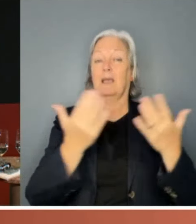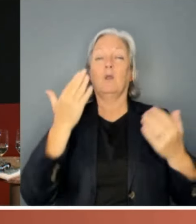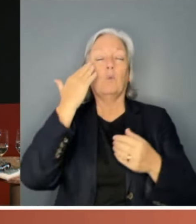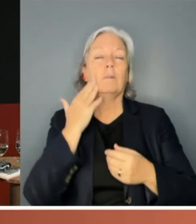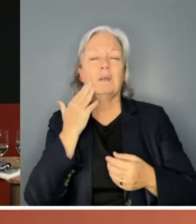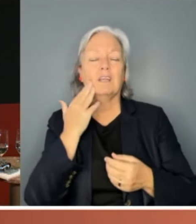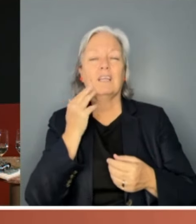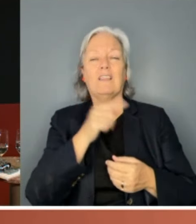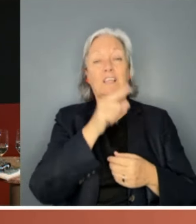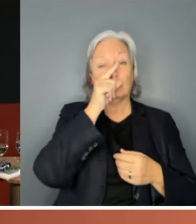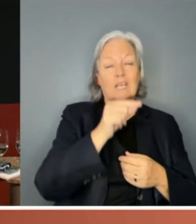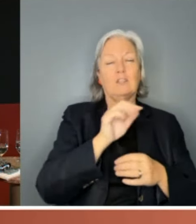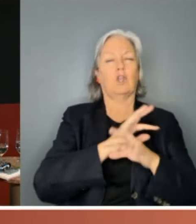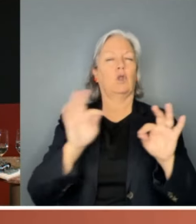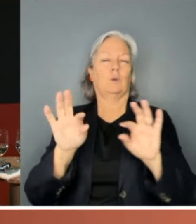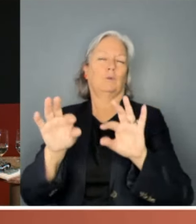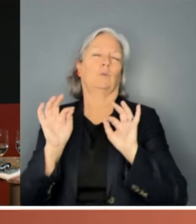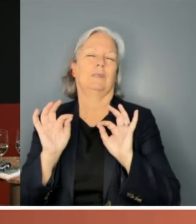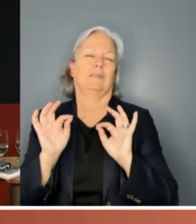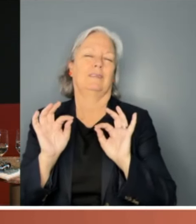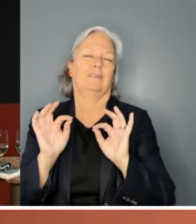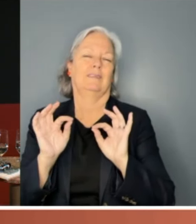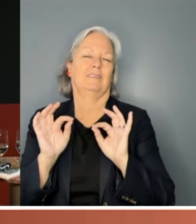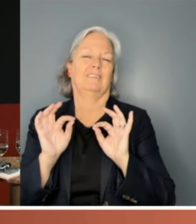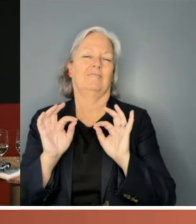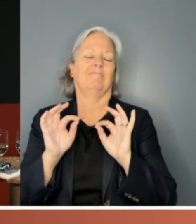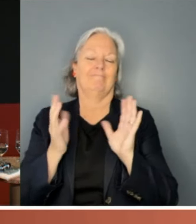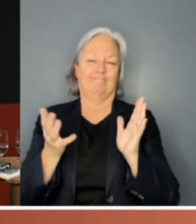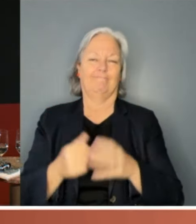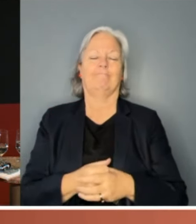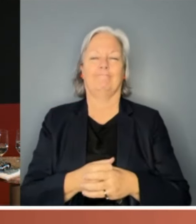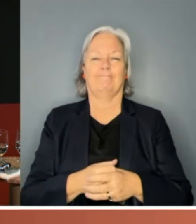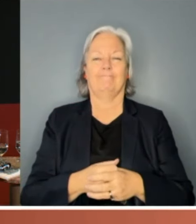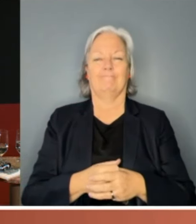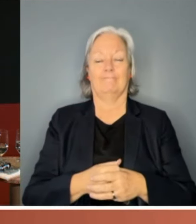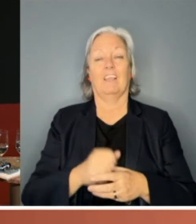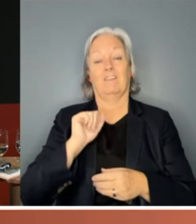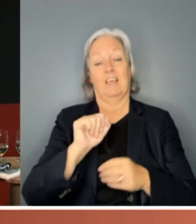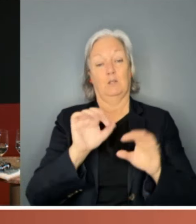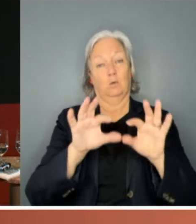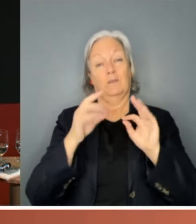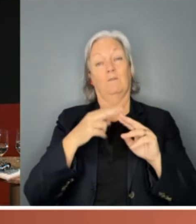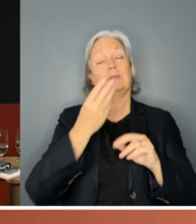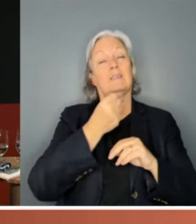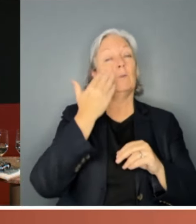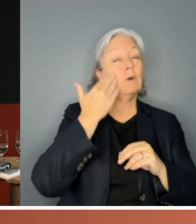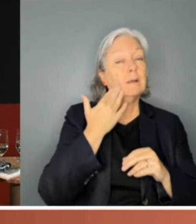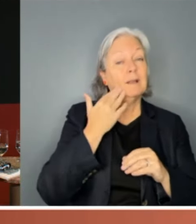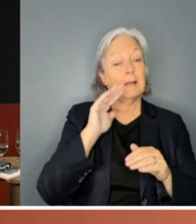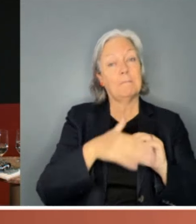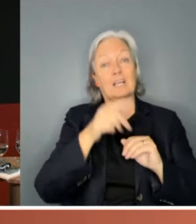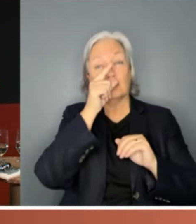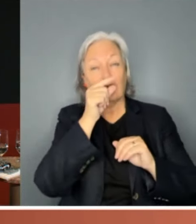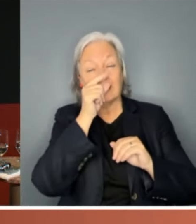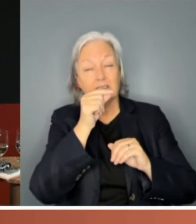choice. And for as long as the choice for some women is about chance and not men